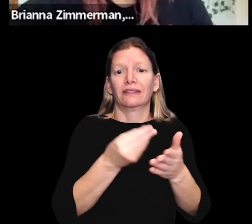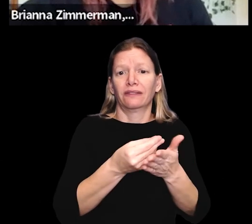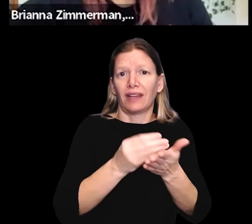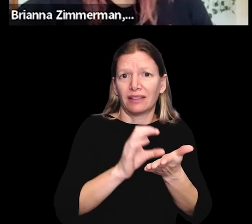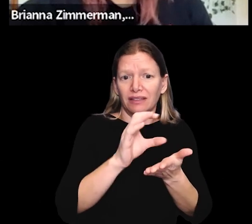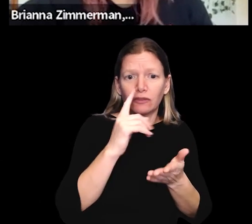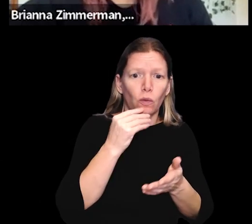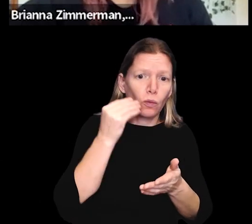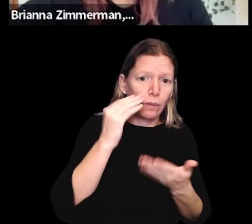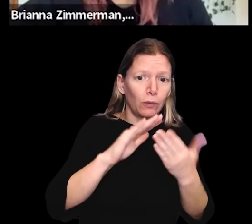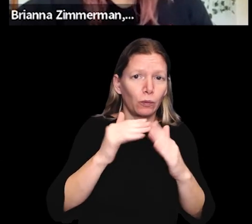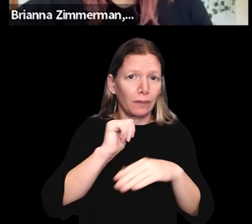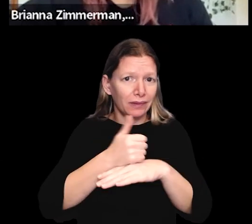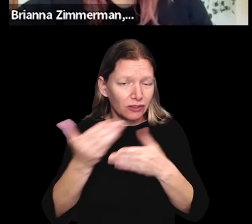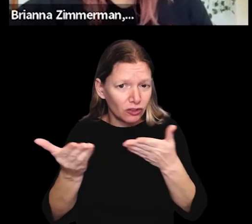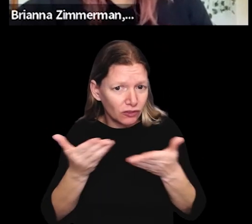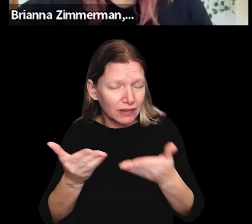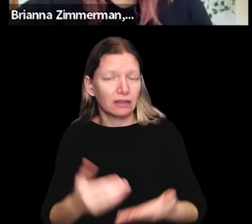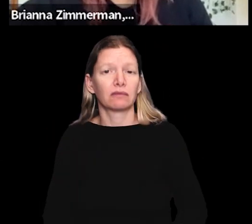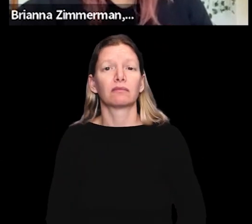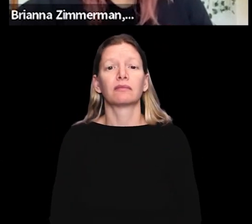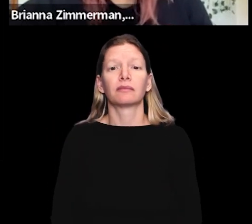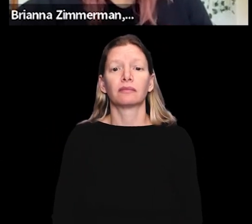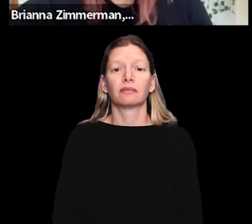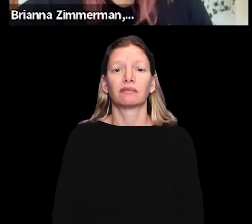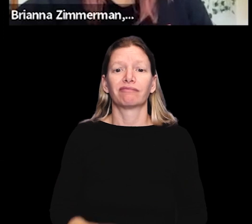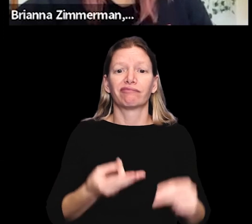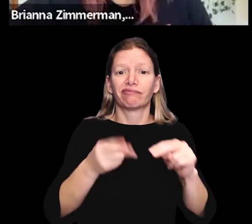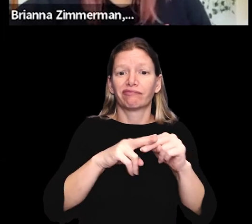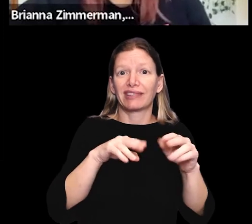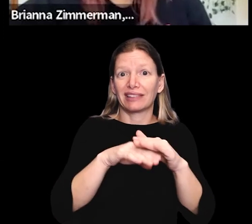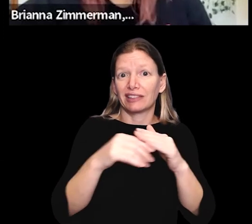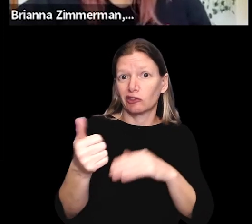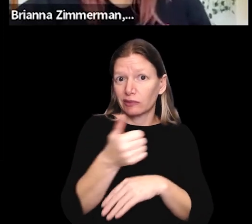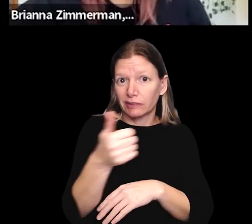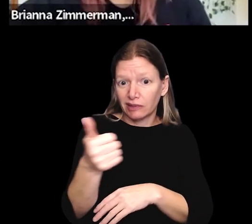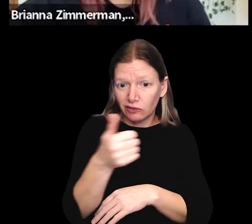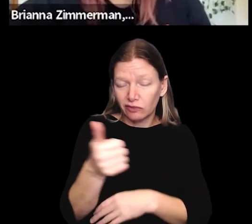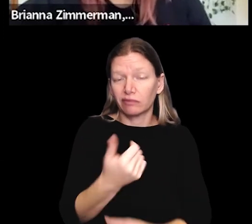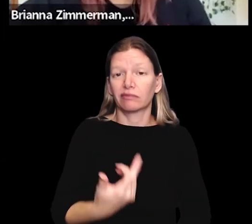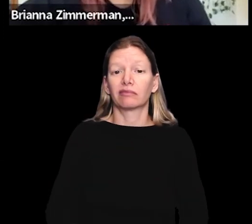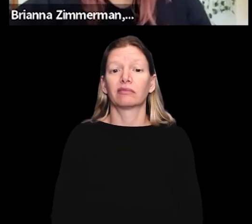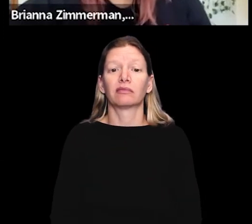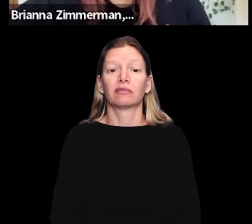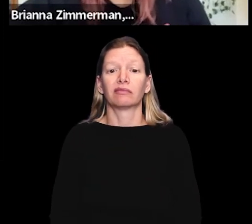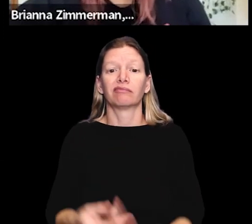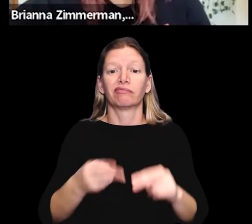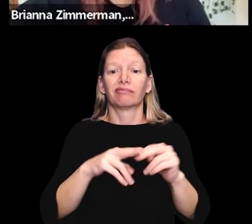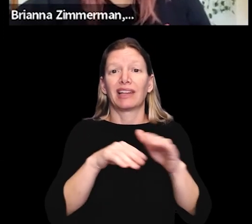increased funding for home and community based services, increasing access to transportation,